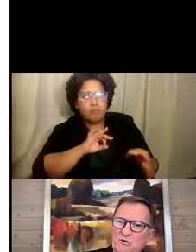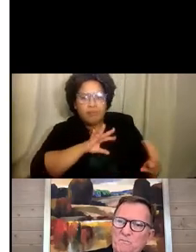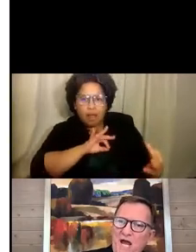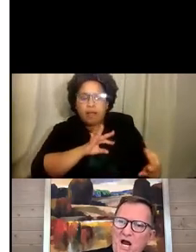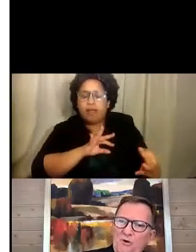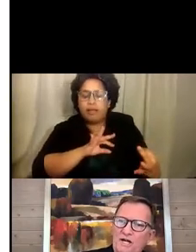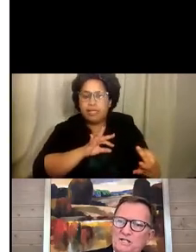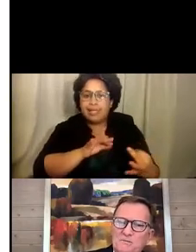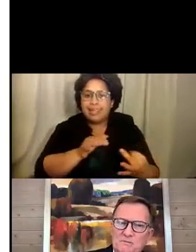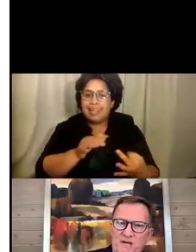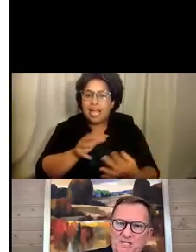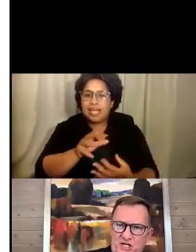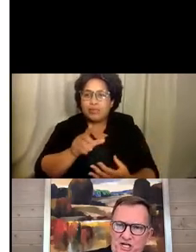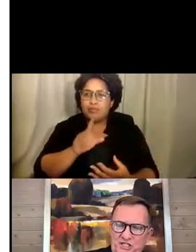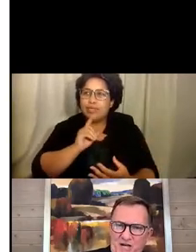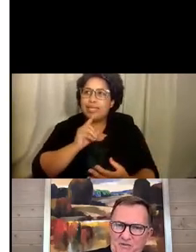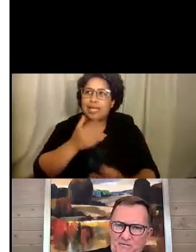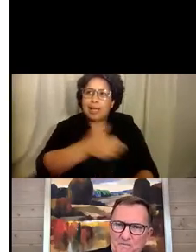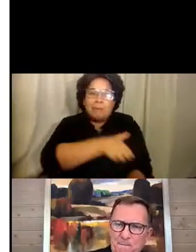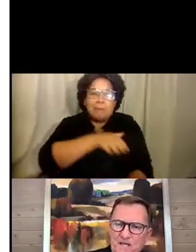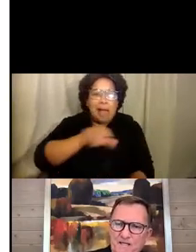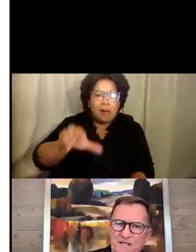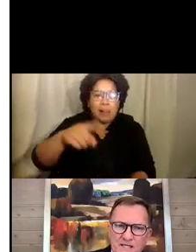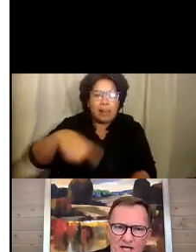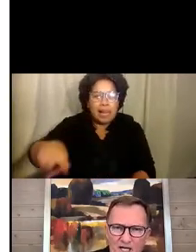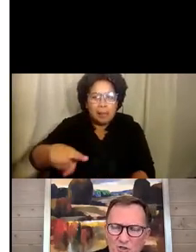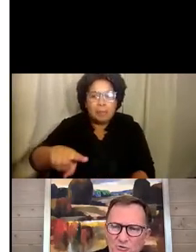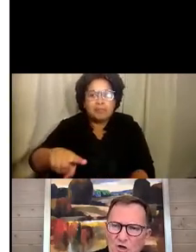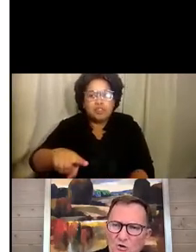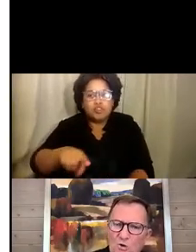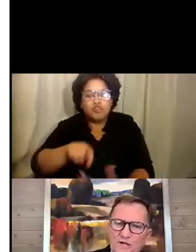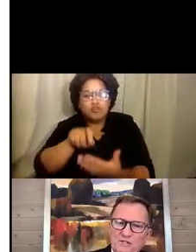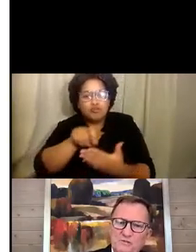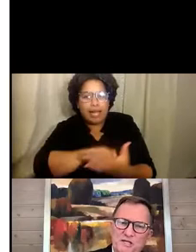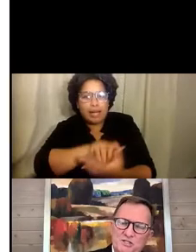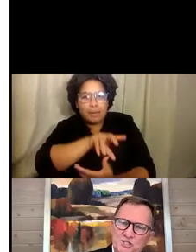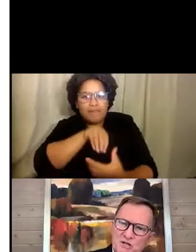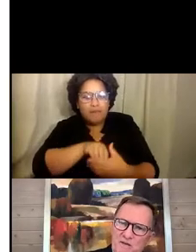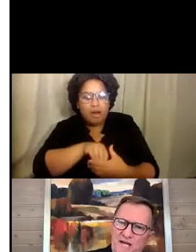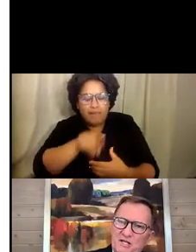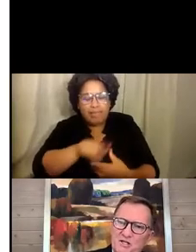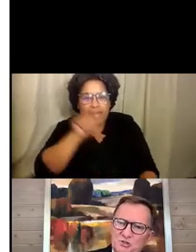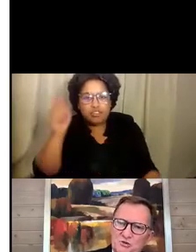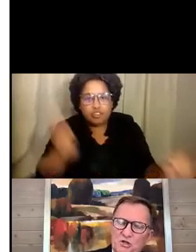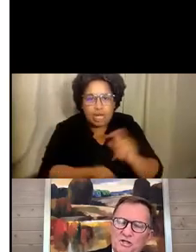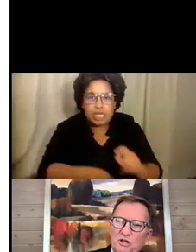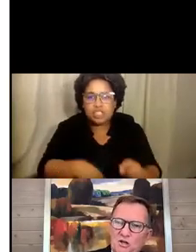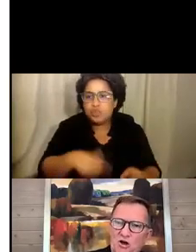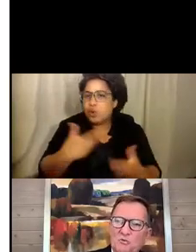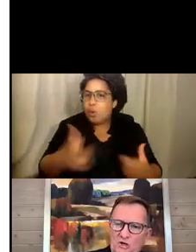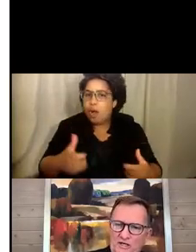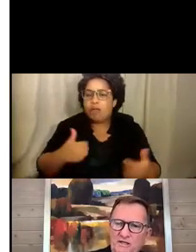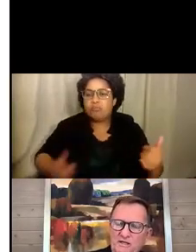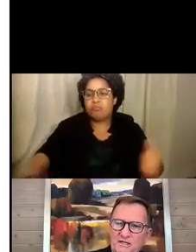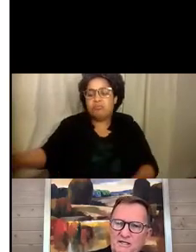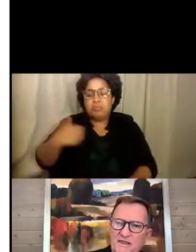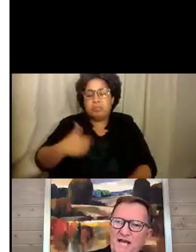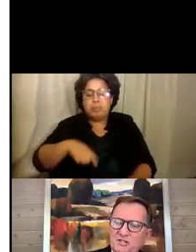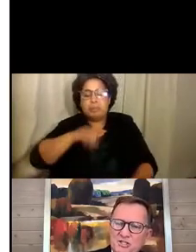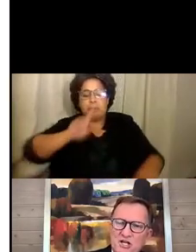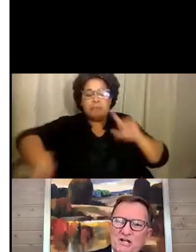So you're empowering a team to make change happen. You don't want to be just command and control. In the long run,